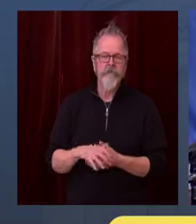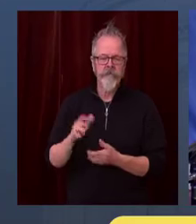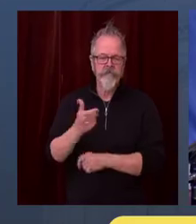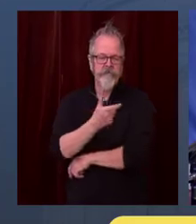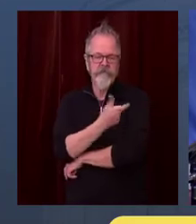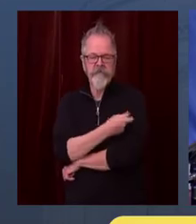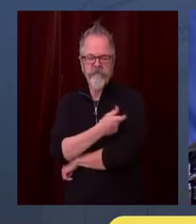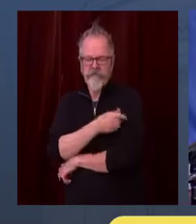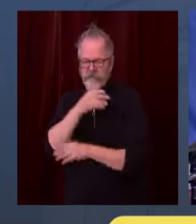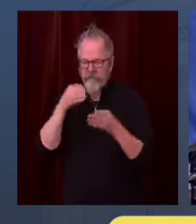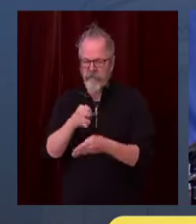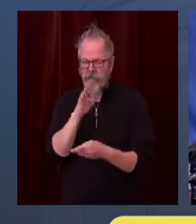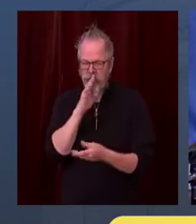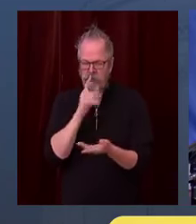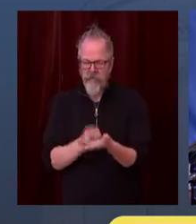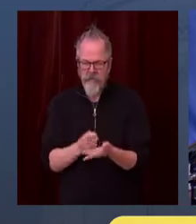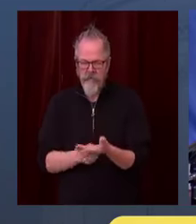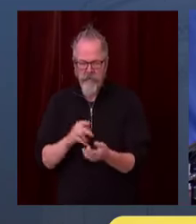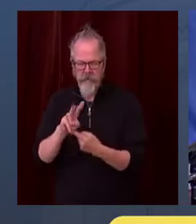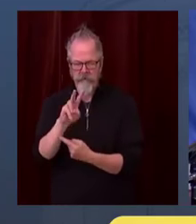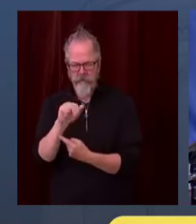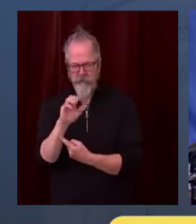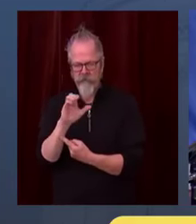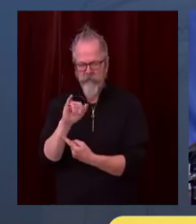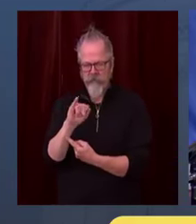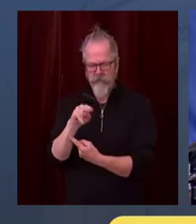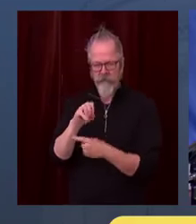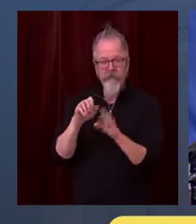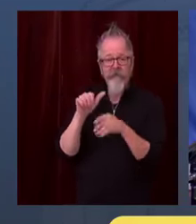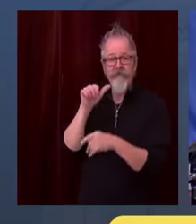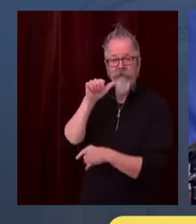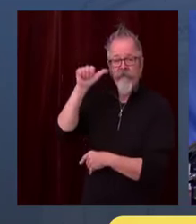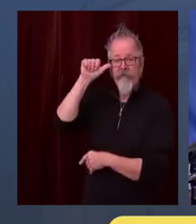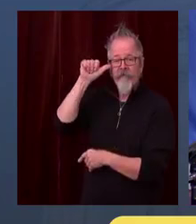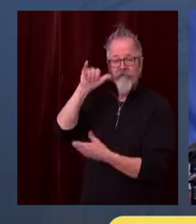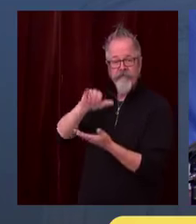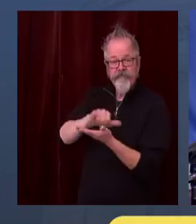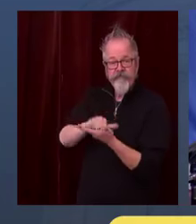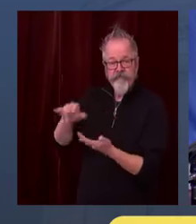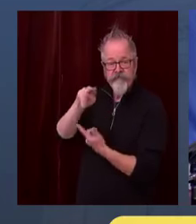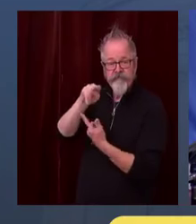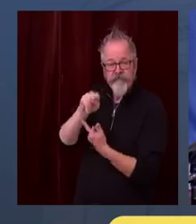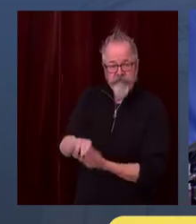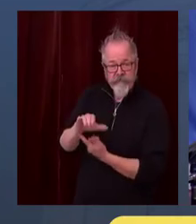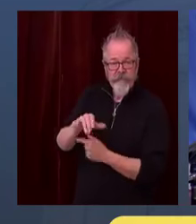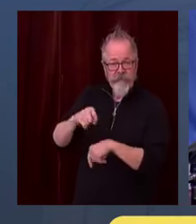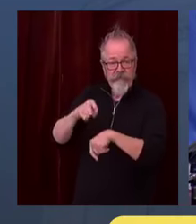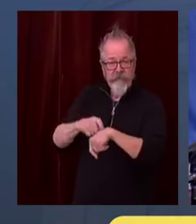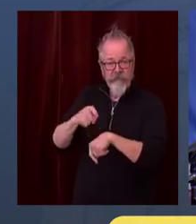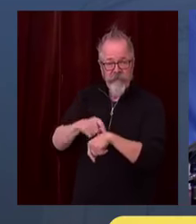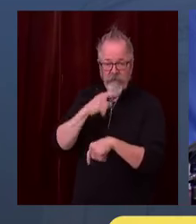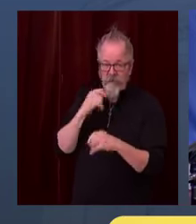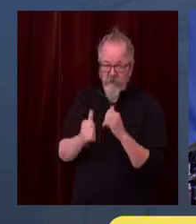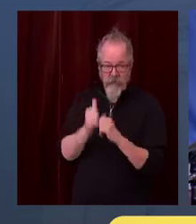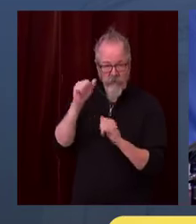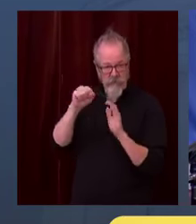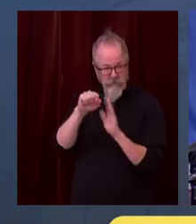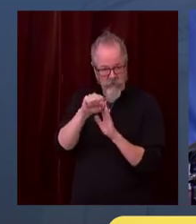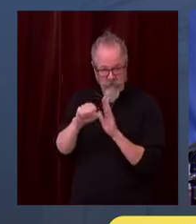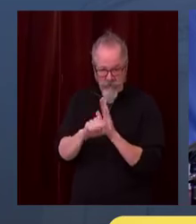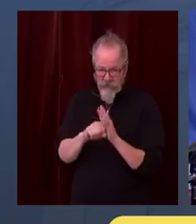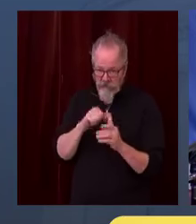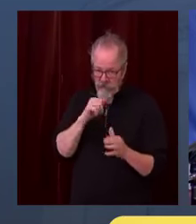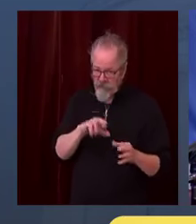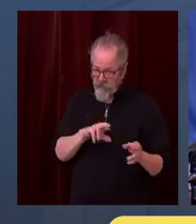raising concerns about the West Coast states saying that they want to do their own bedding of the vaccine and that that will delay distribution, even further.